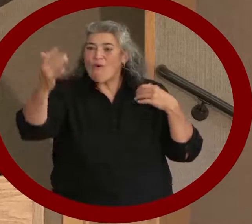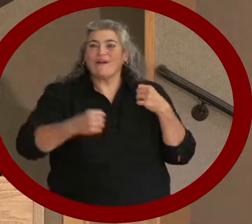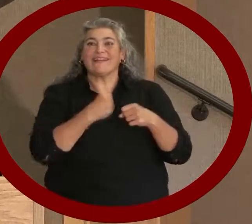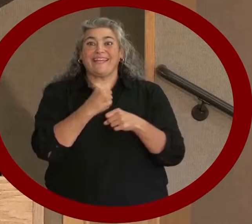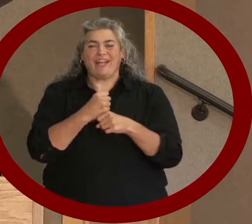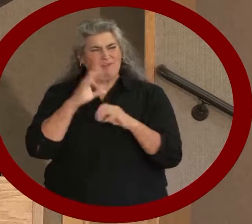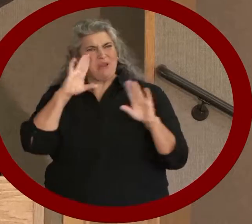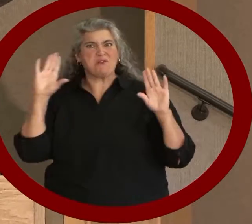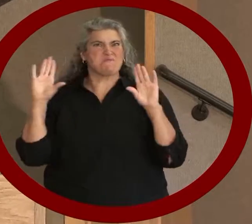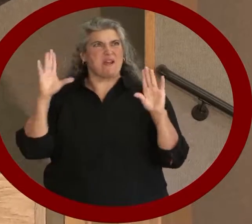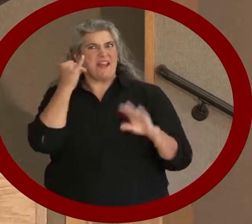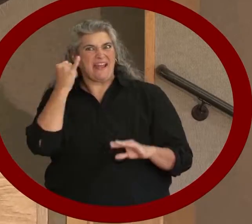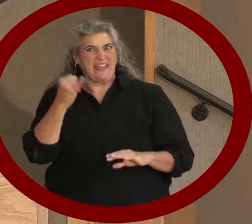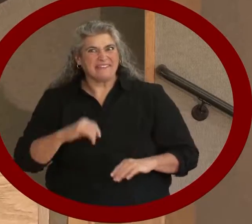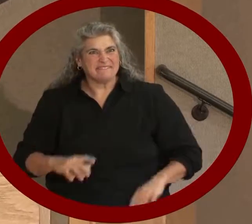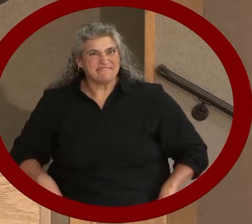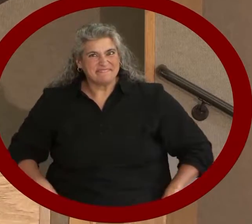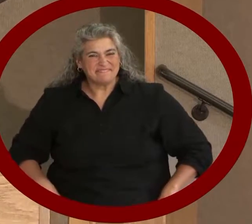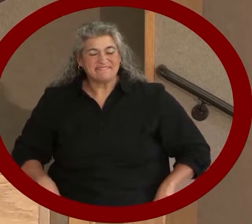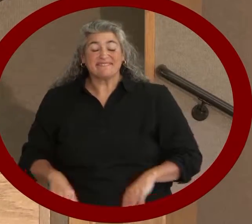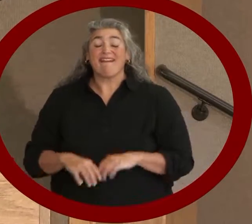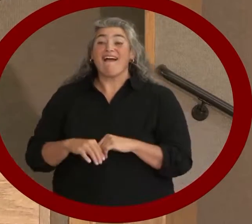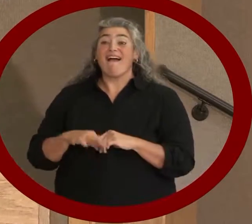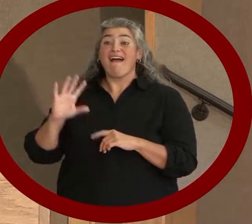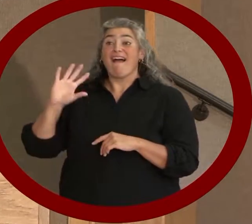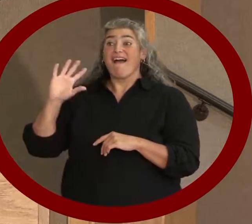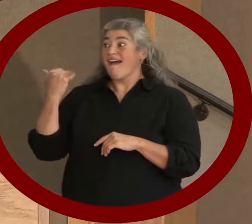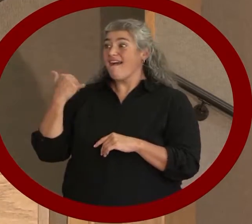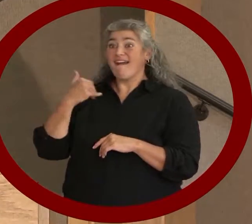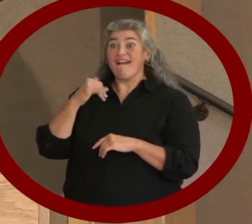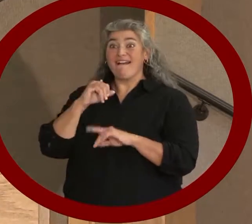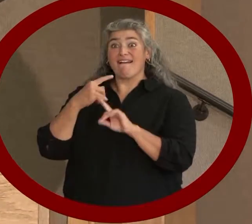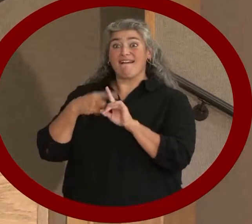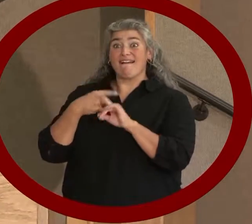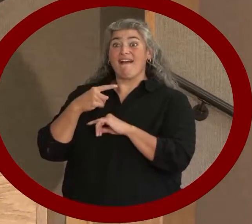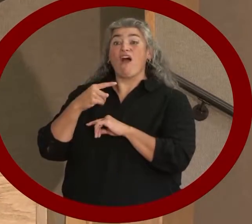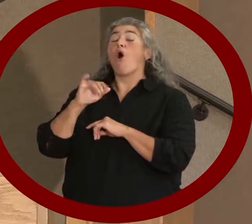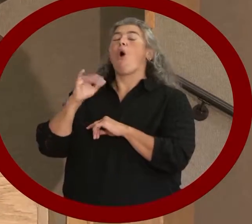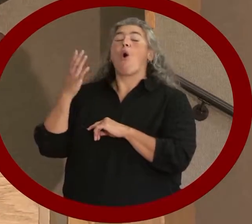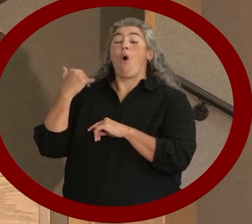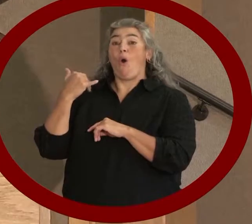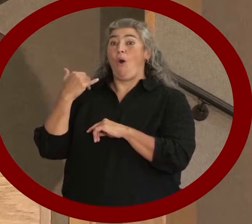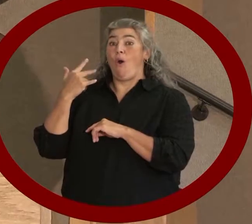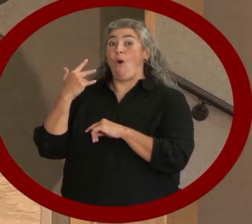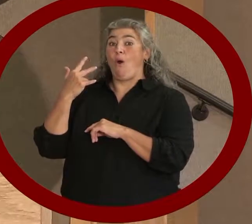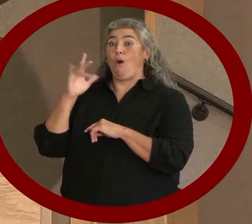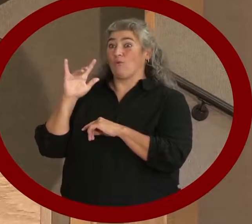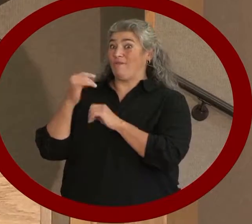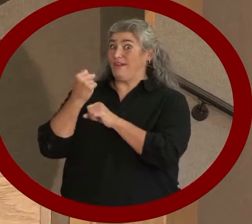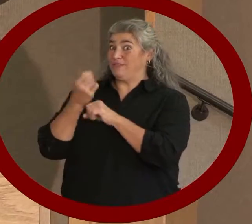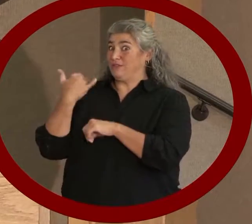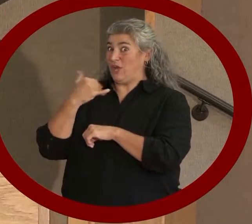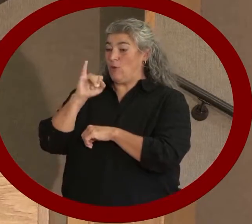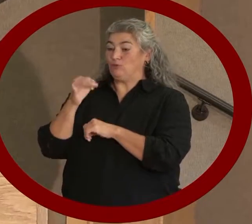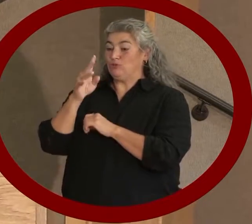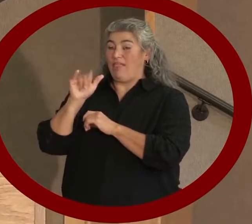On July 26, 1990, President George H.W.